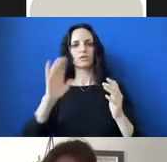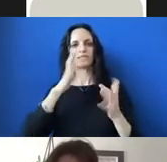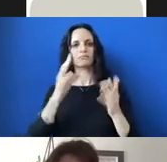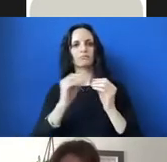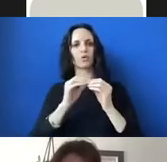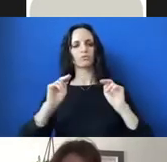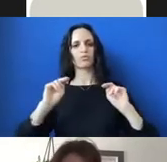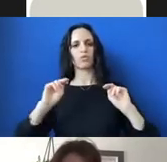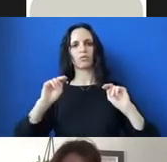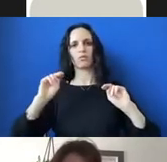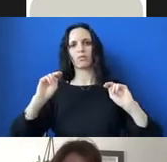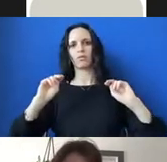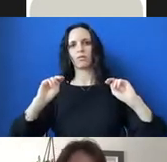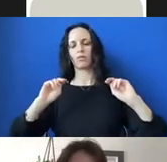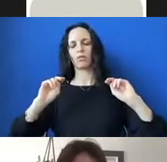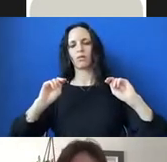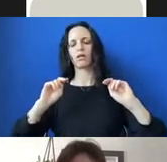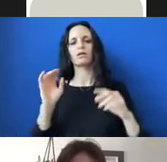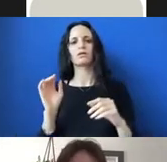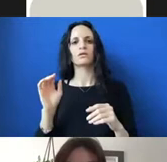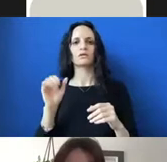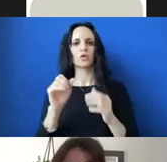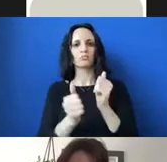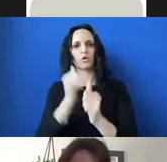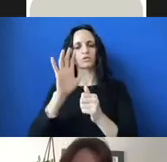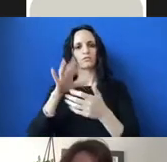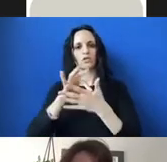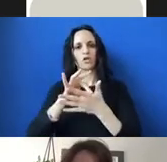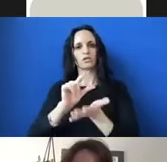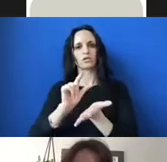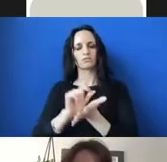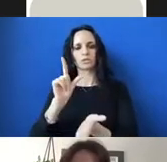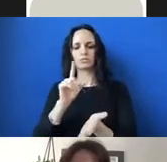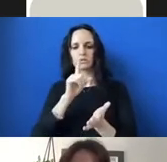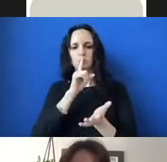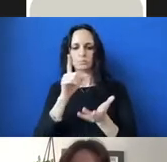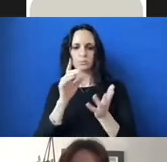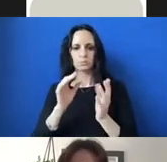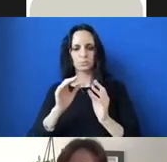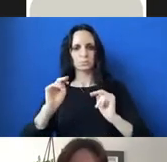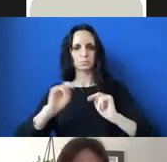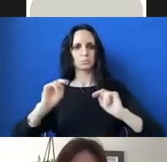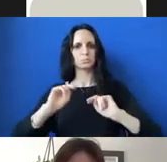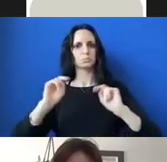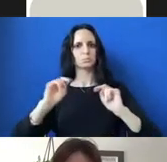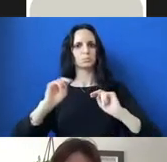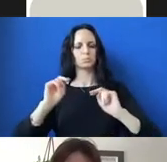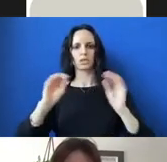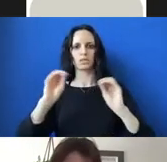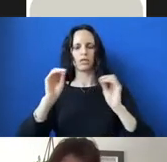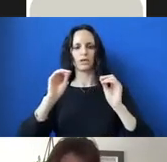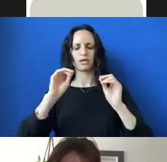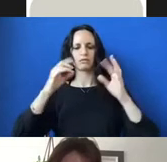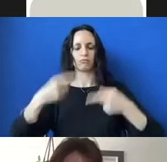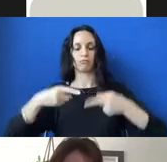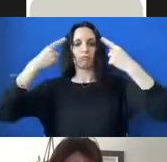impartial. So most of the content was pretty much uninflammatory. So in turn, they developed specific styles and